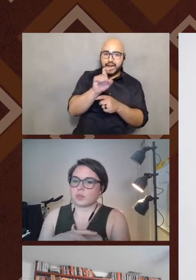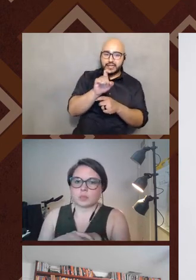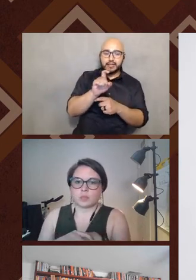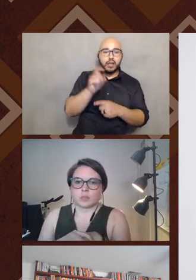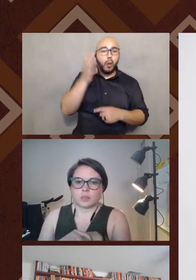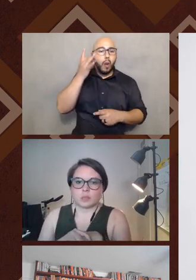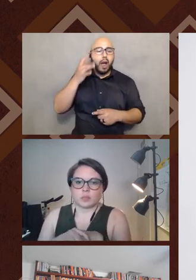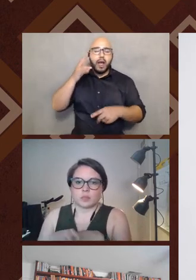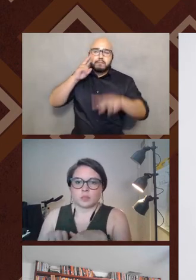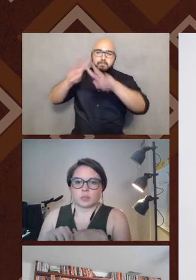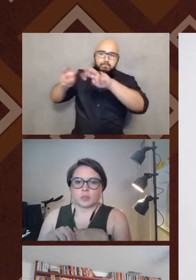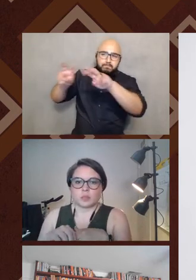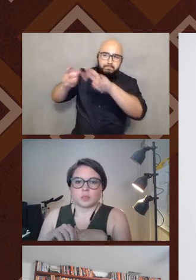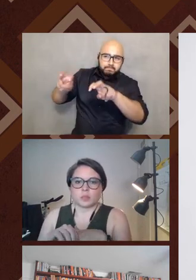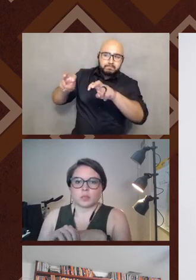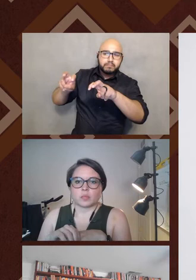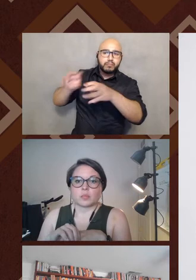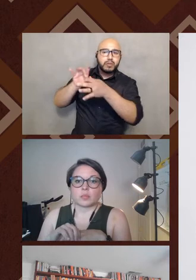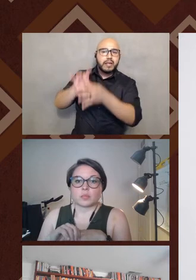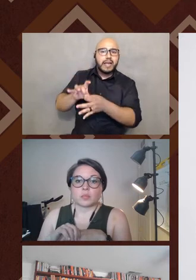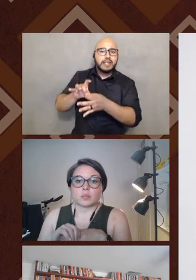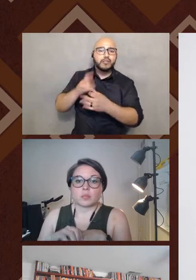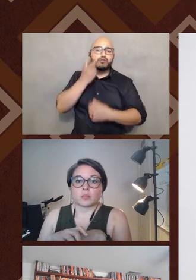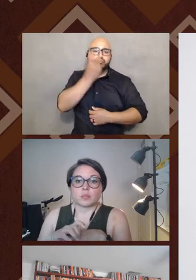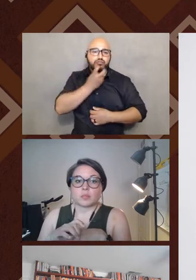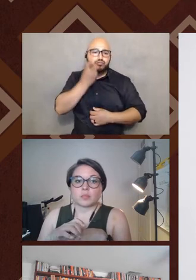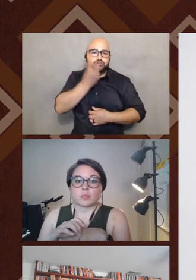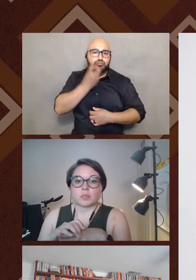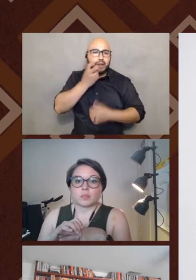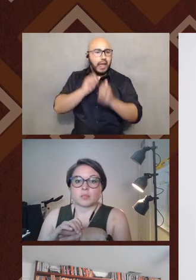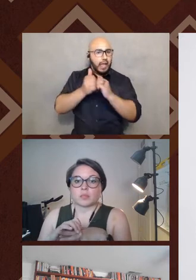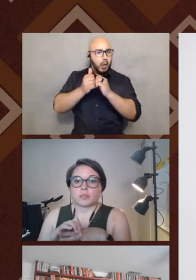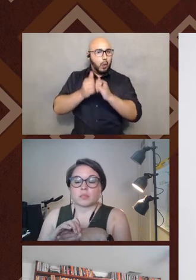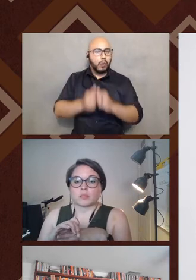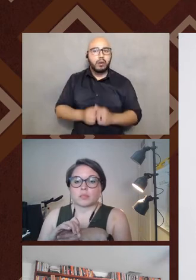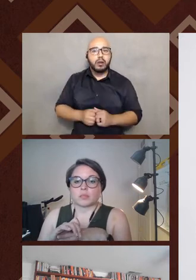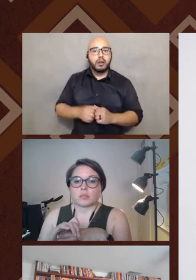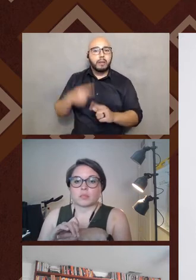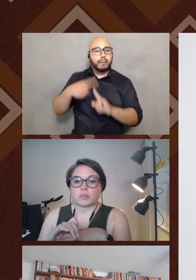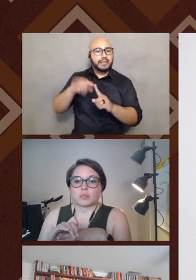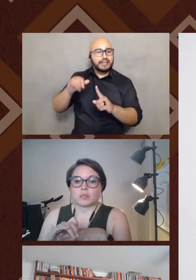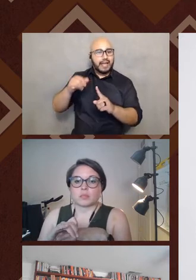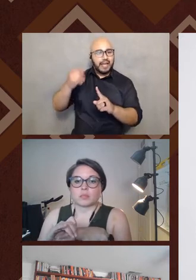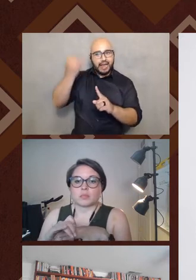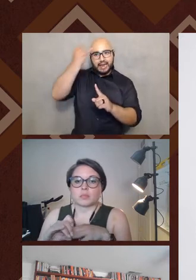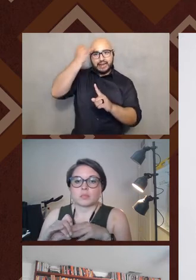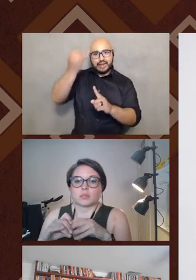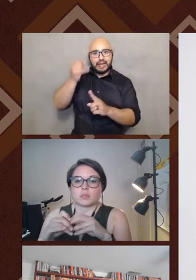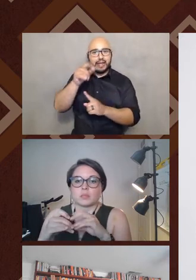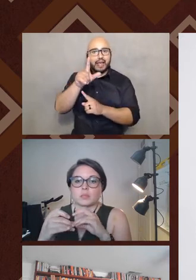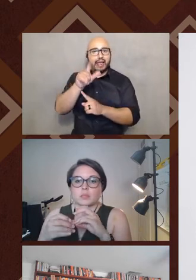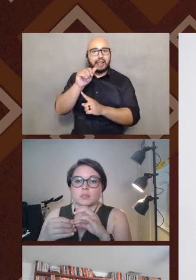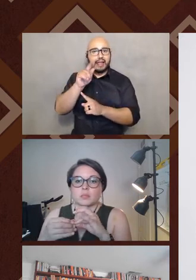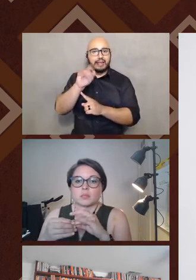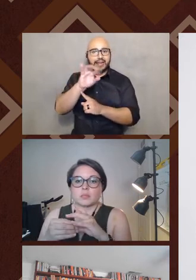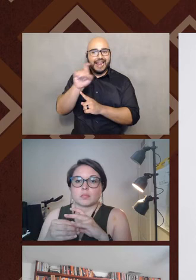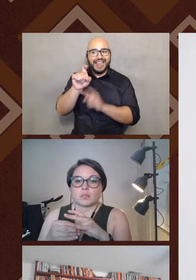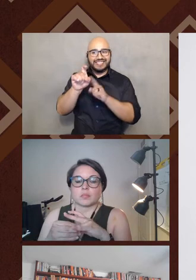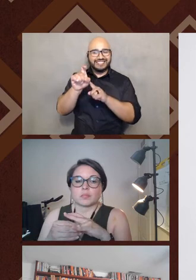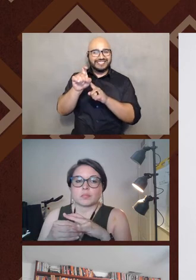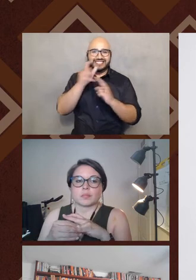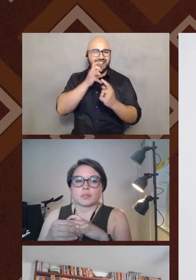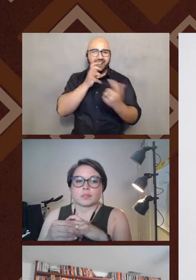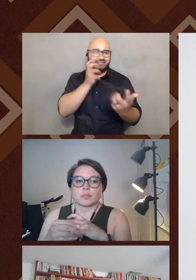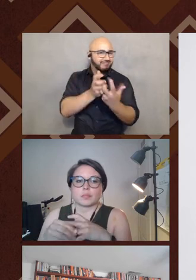and sense of it is that it has a lot to do with just even pronunciation and the idea that, that there's, that Latinx is kind of an awkward word within Spanish